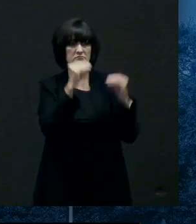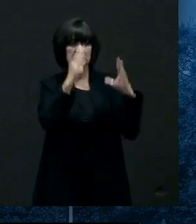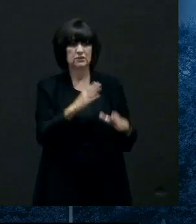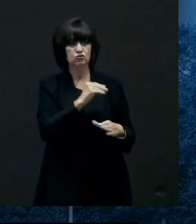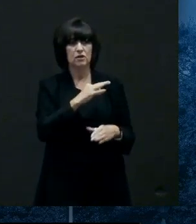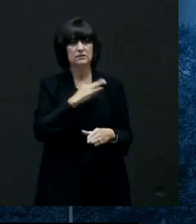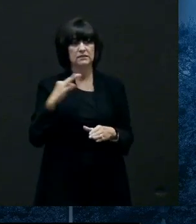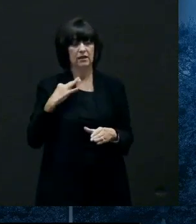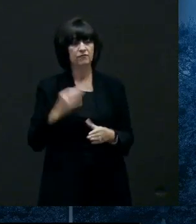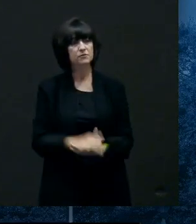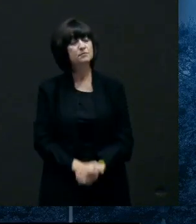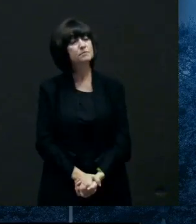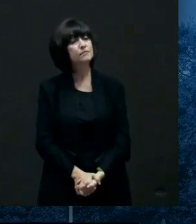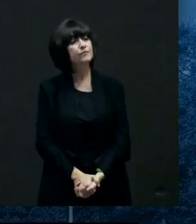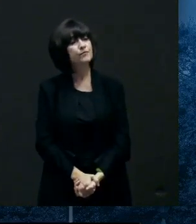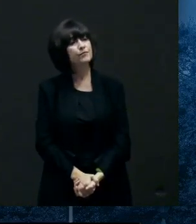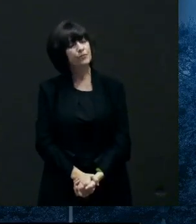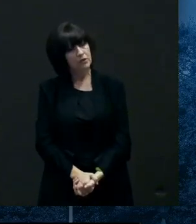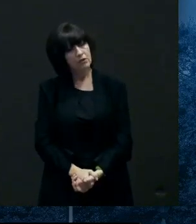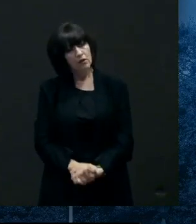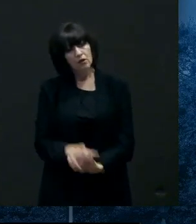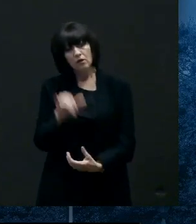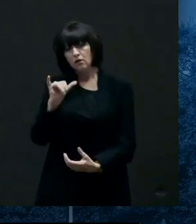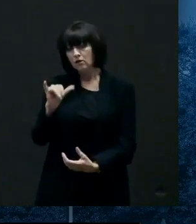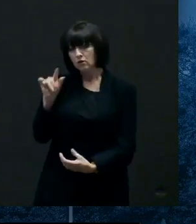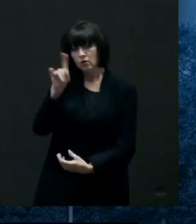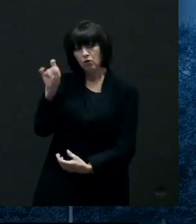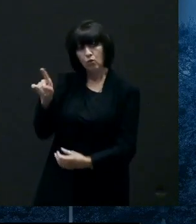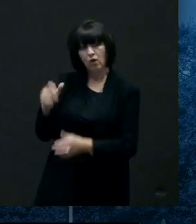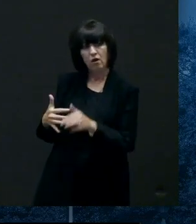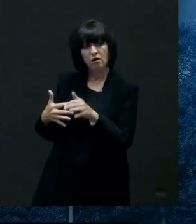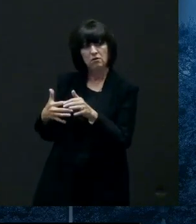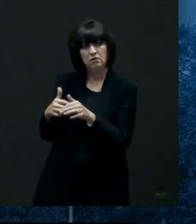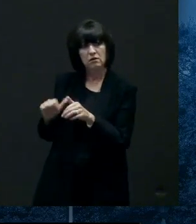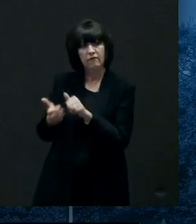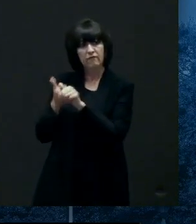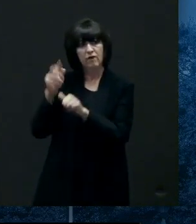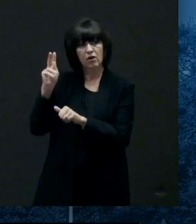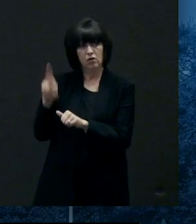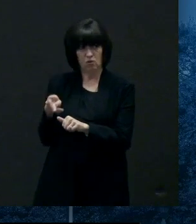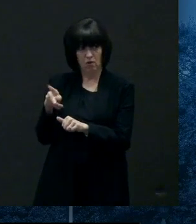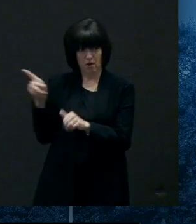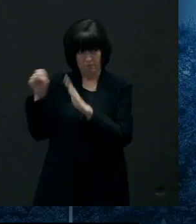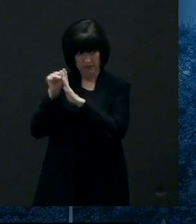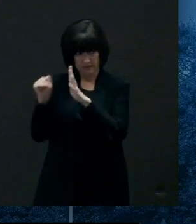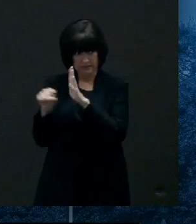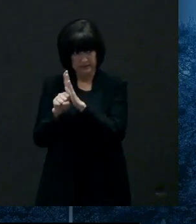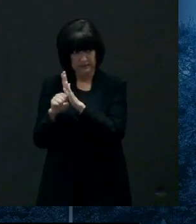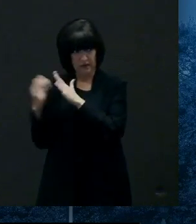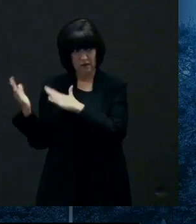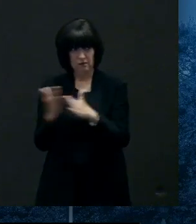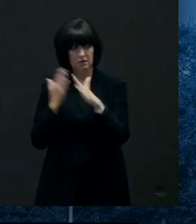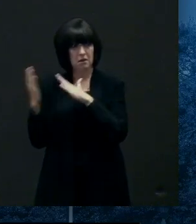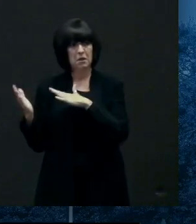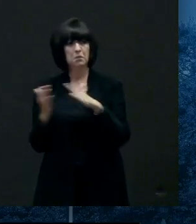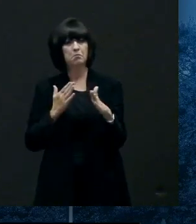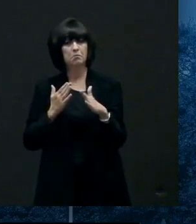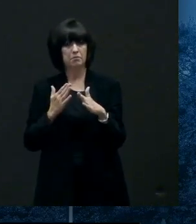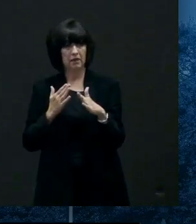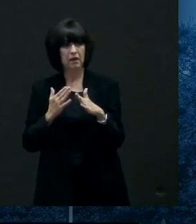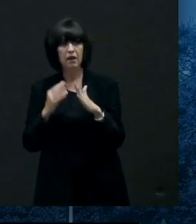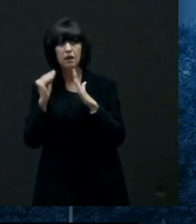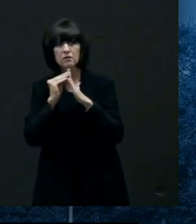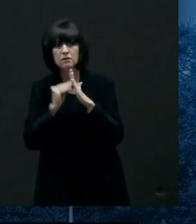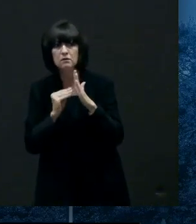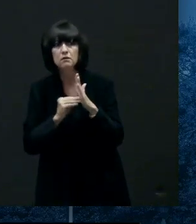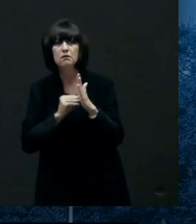and just to follow up on that does the state plan to publicly track any infections if and when there's confirmed cases